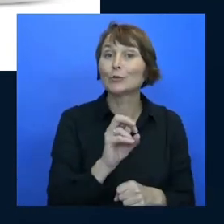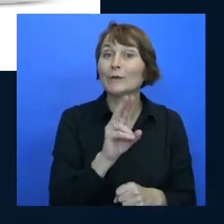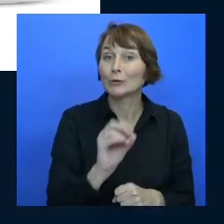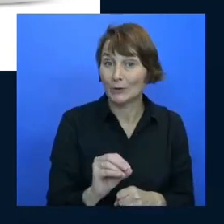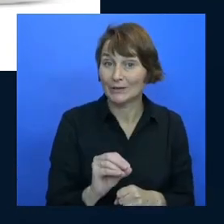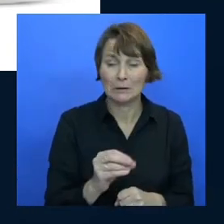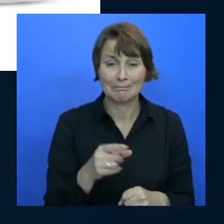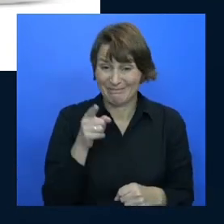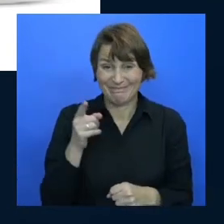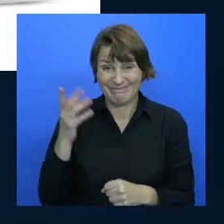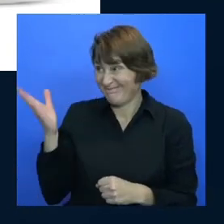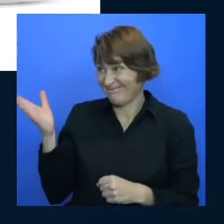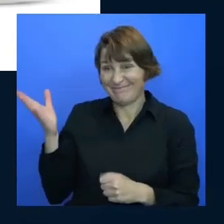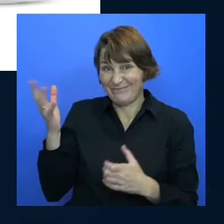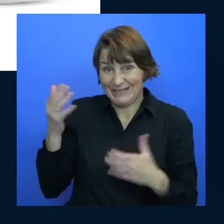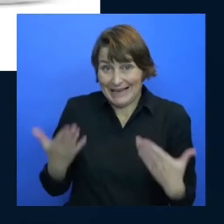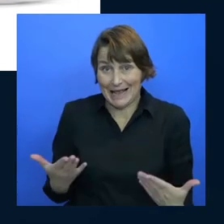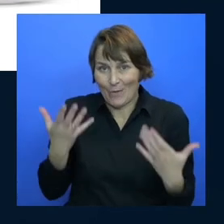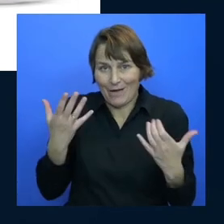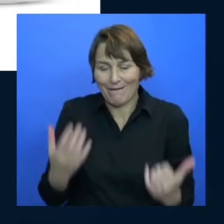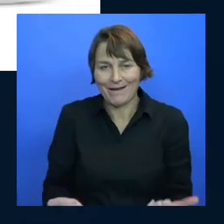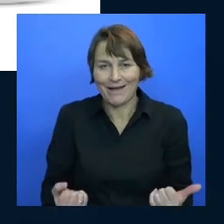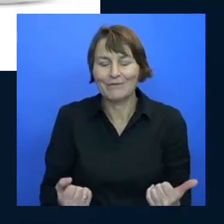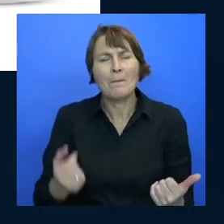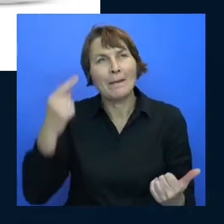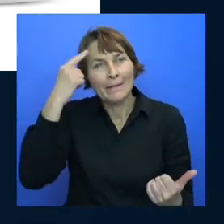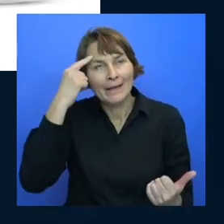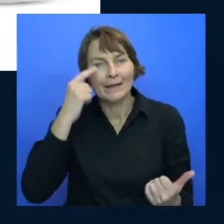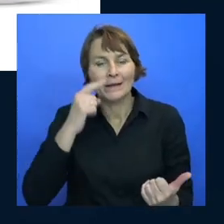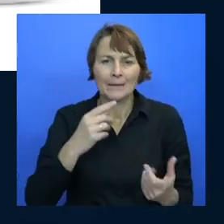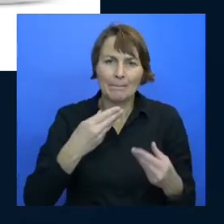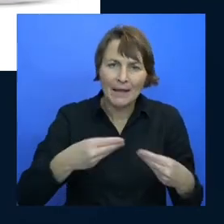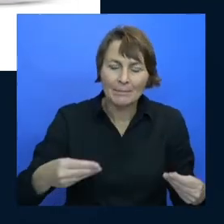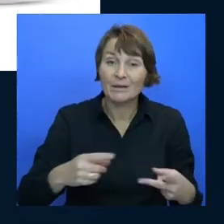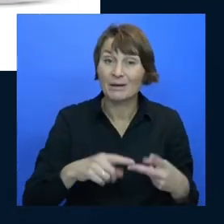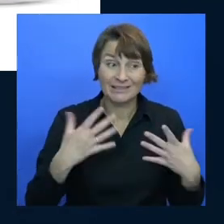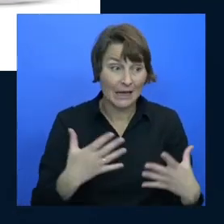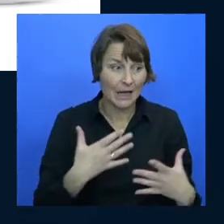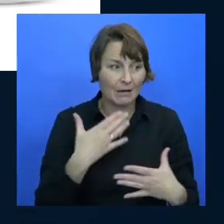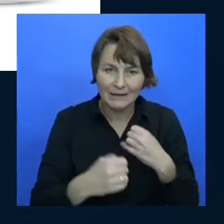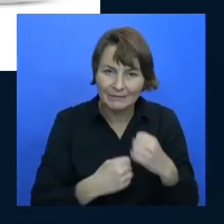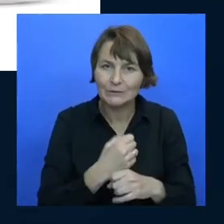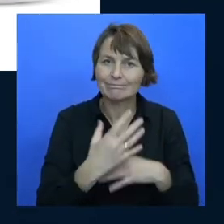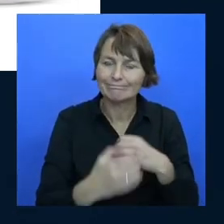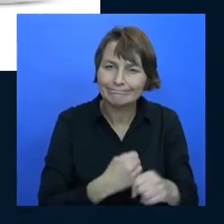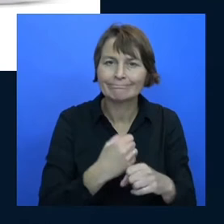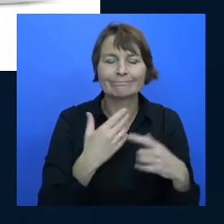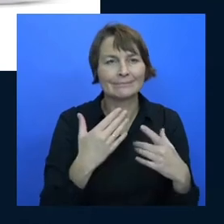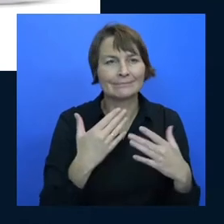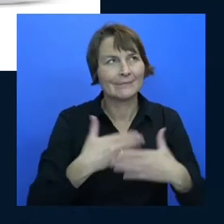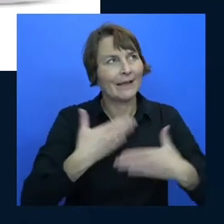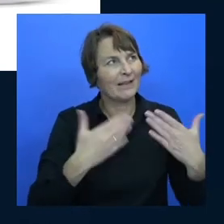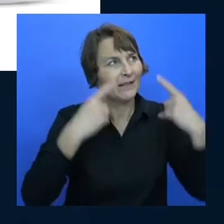these things and we use them every single day when we commit them to git and we commit our code